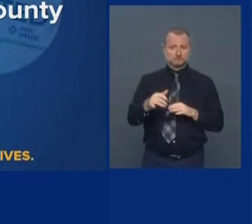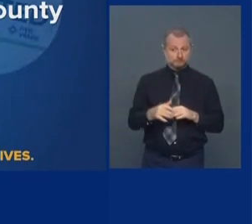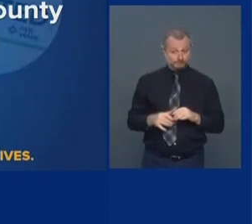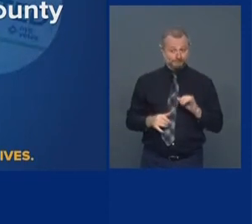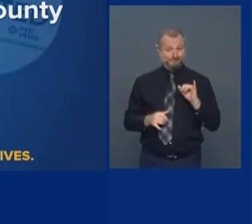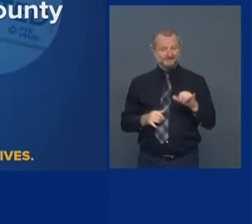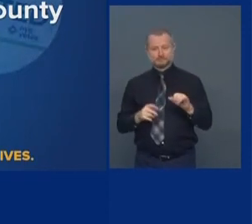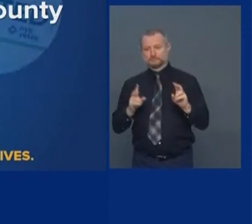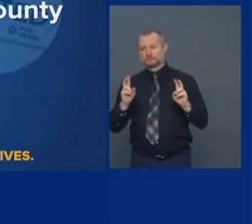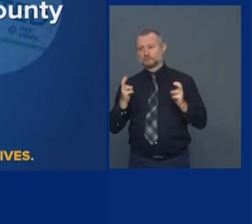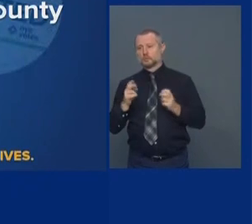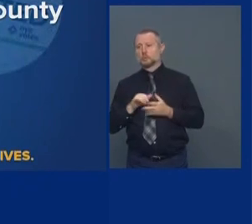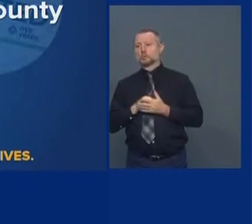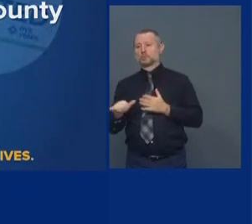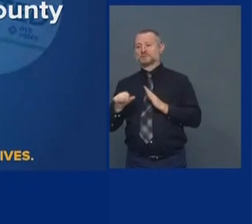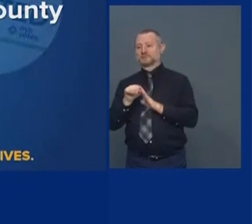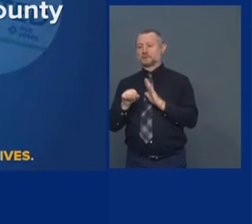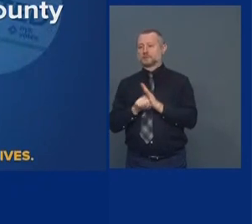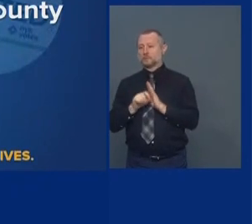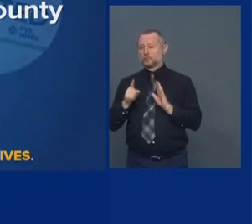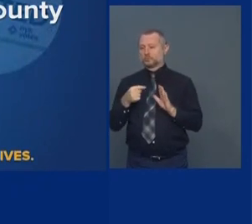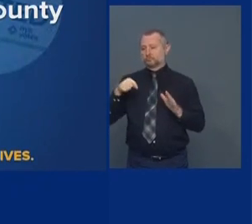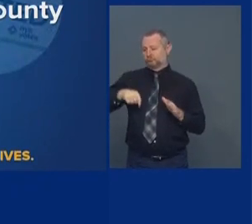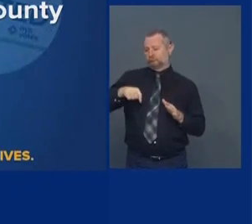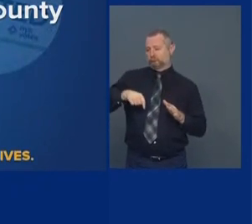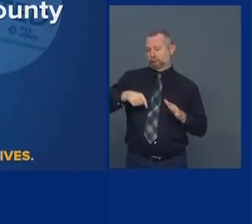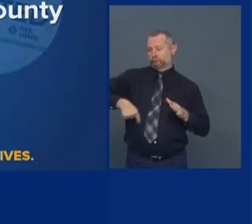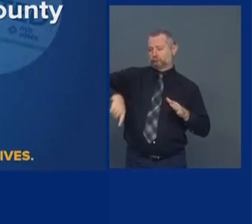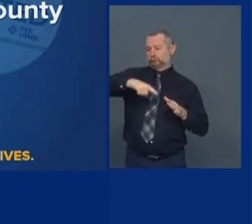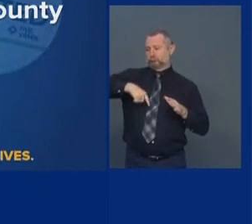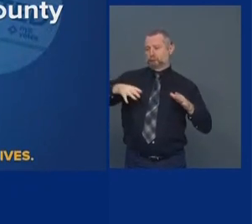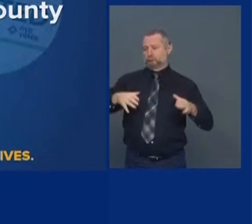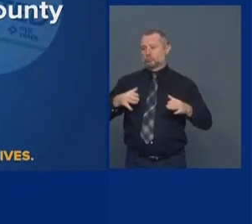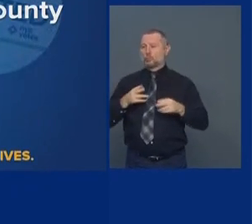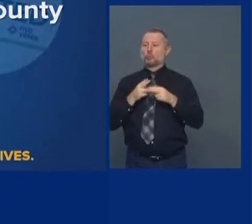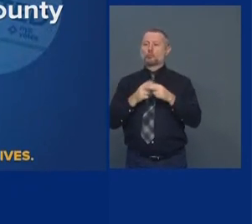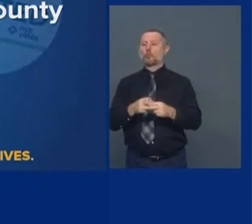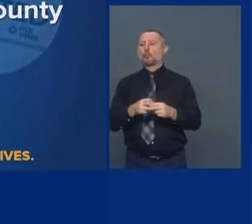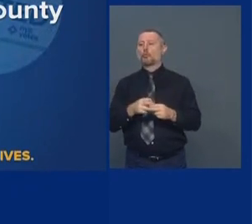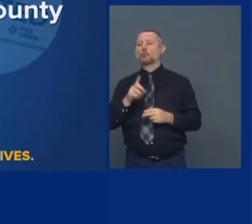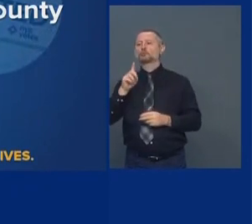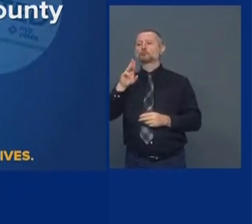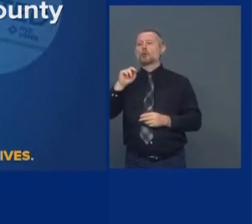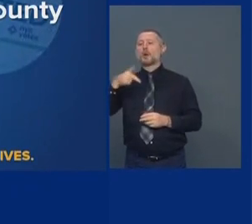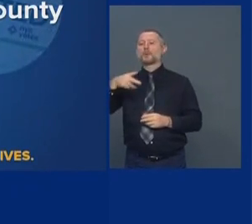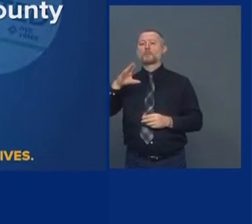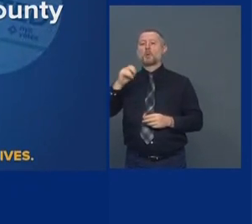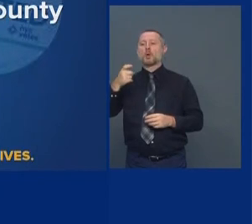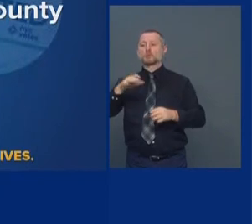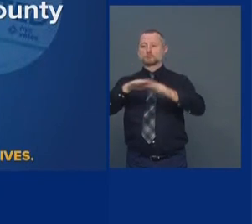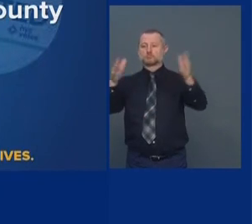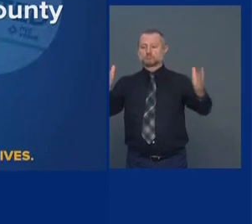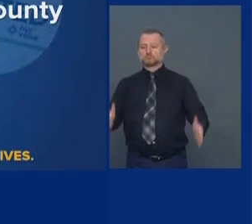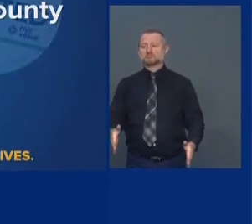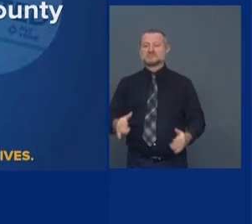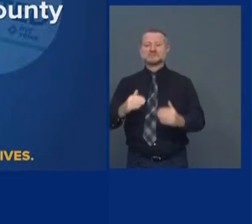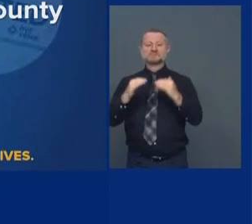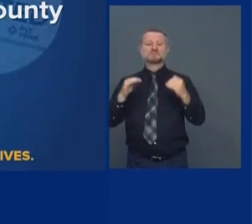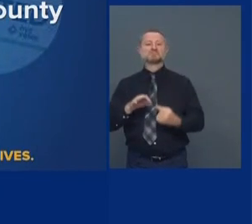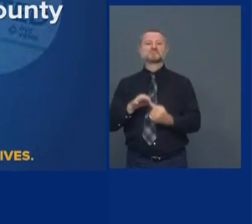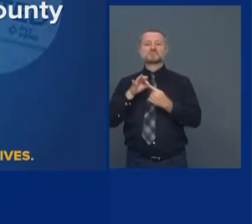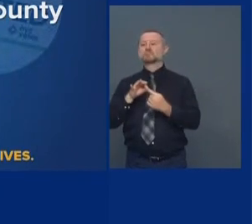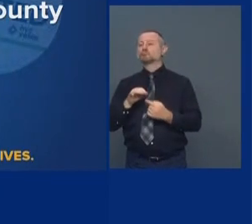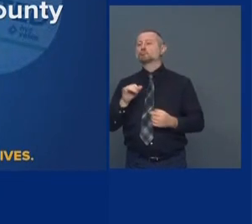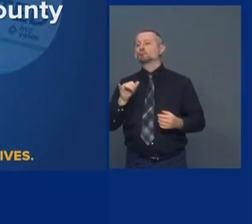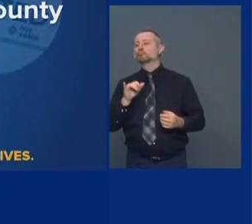way of developing a drop box system, right? People talked about drop boxes, basically set up a